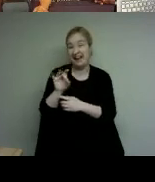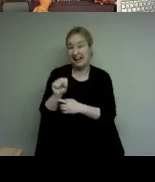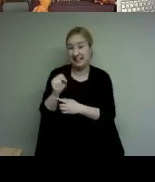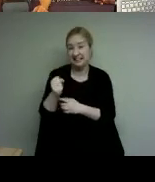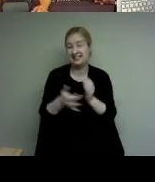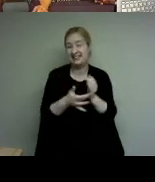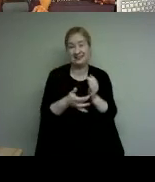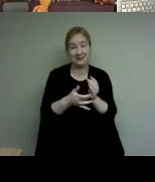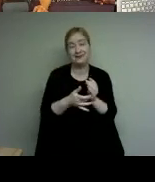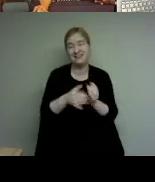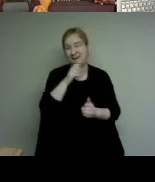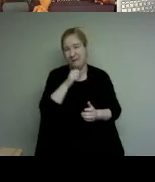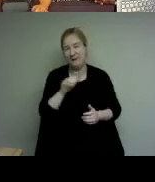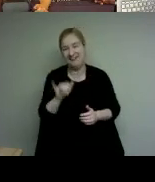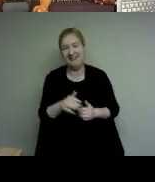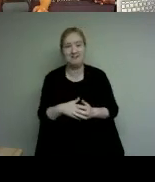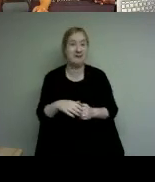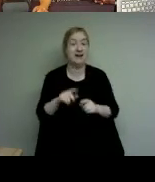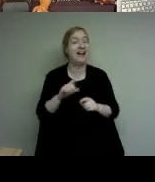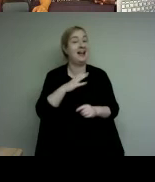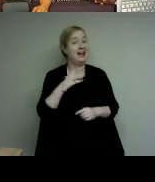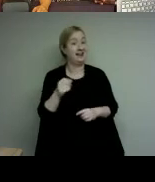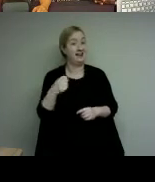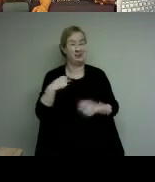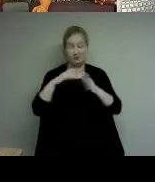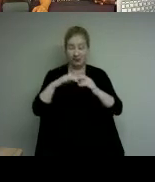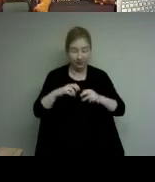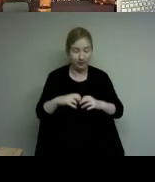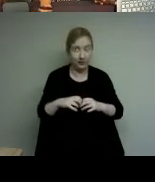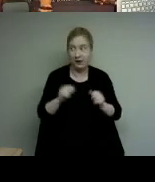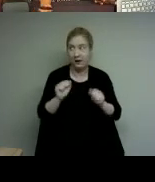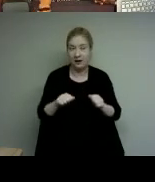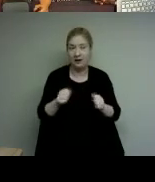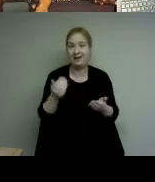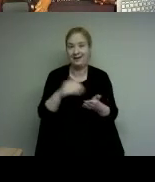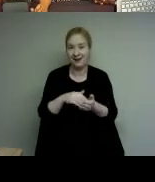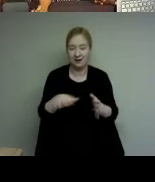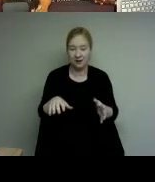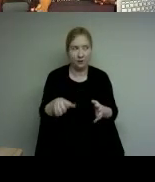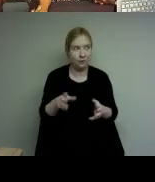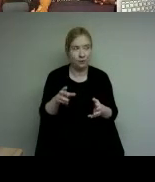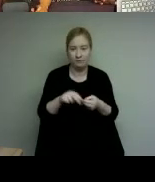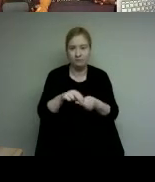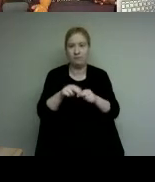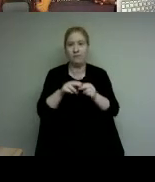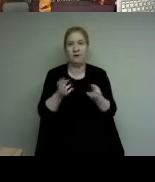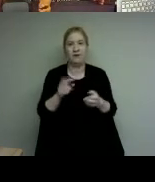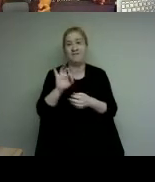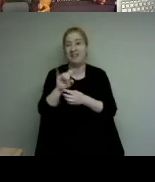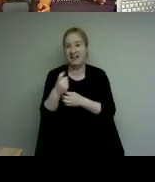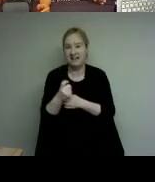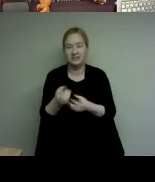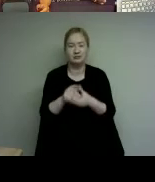was i was able to pull that stuff together without my parents even knowing because i knew if my parents ever caught